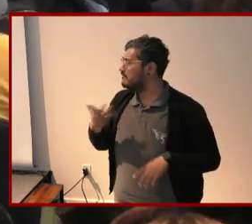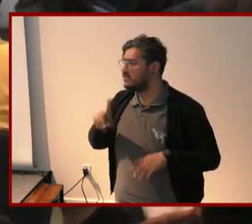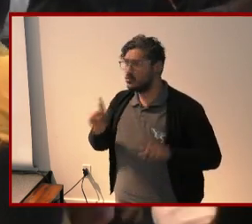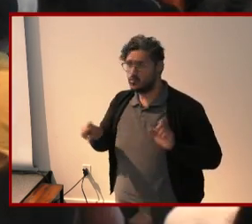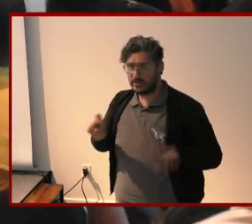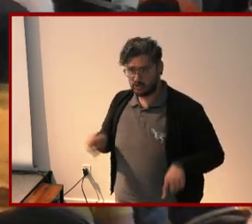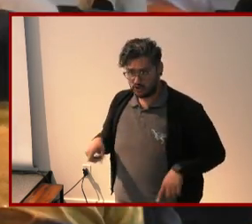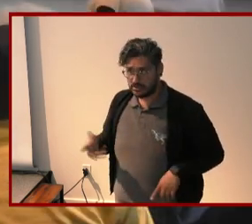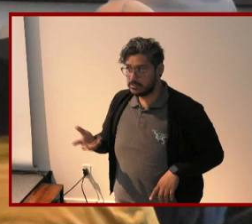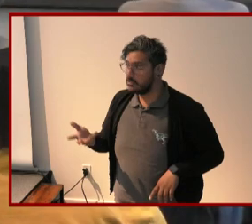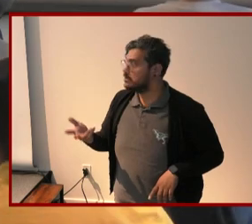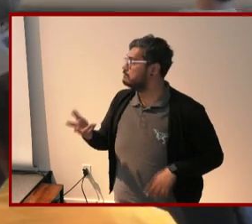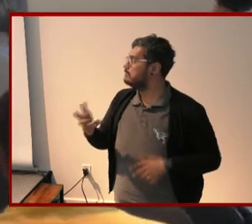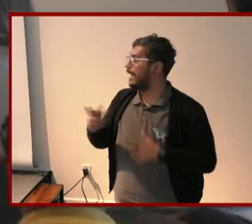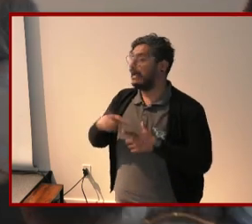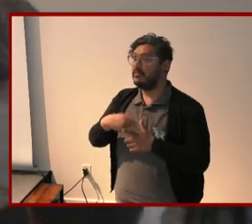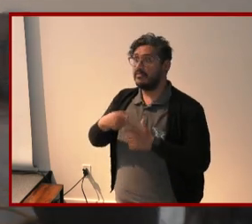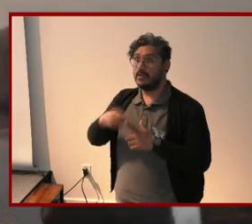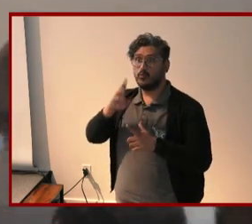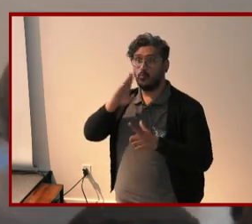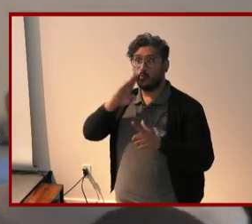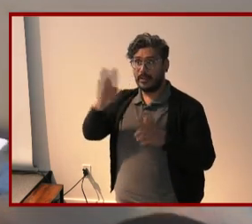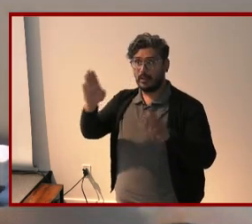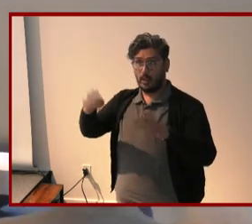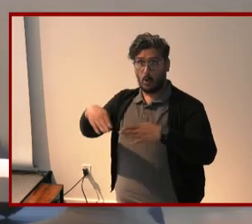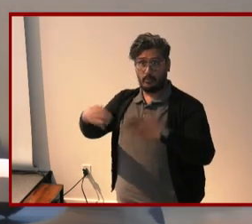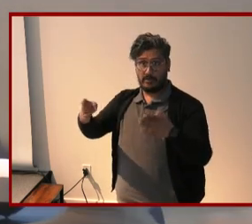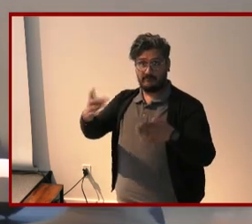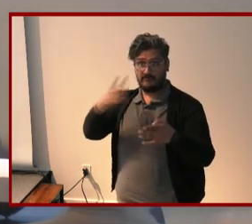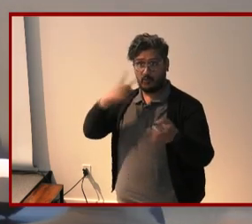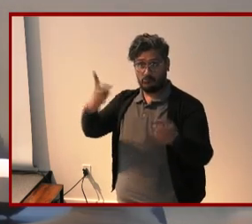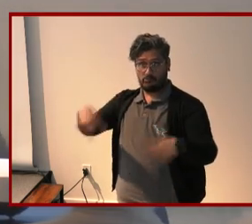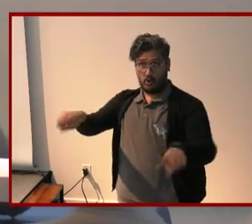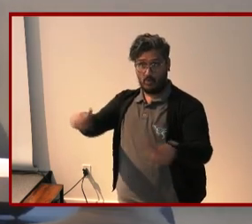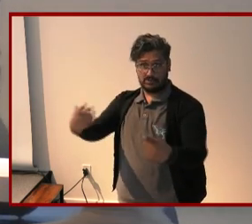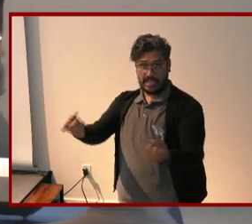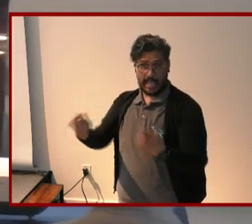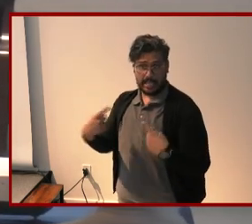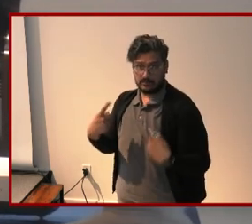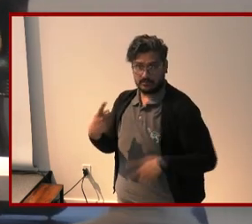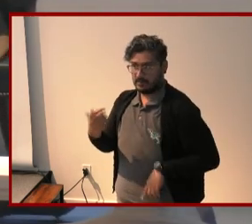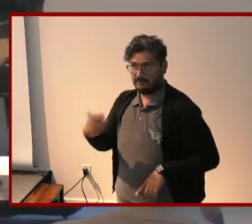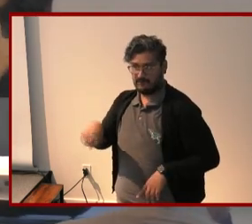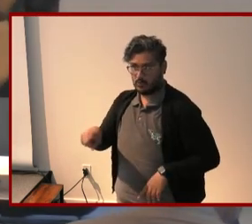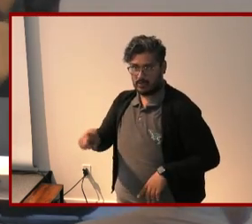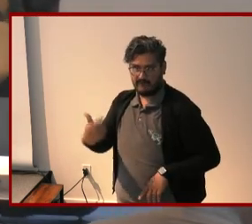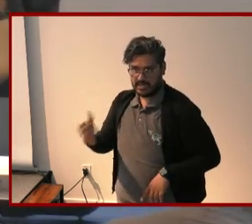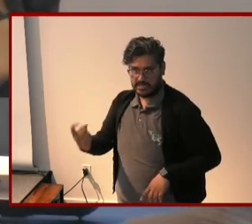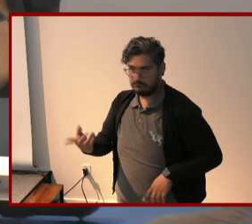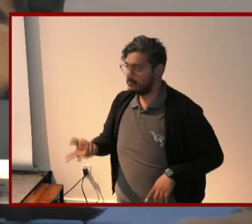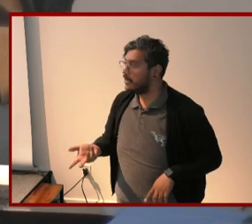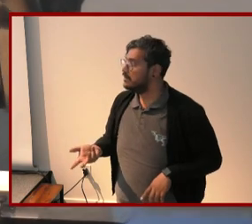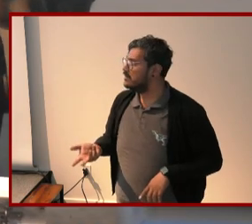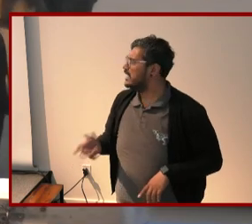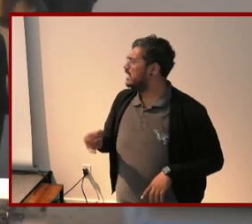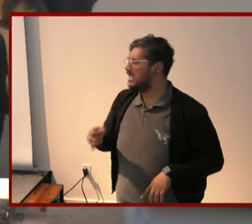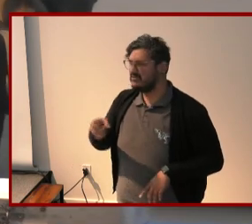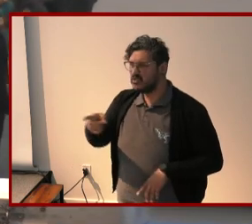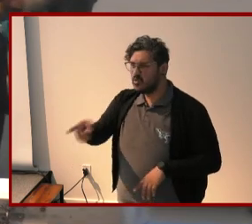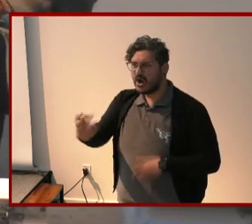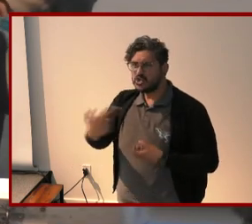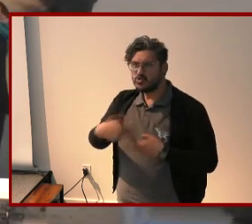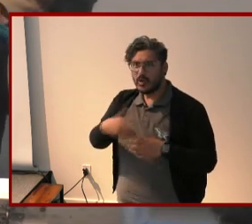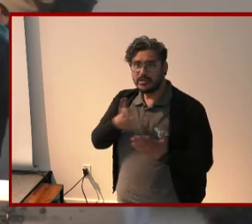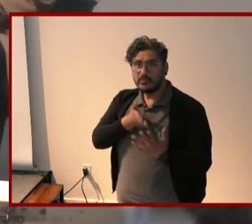uh and then we'll open it up for you all to ask questions that you have if you are joining us